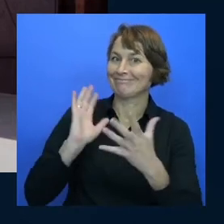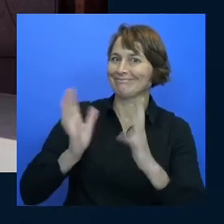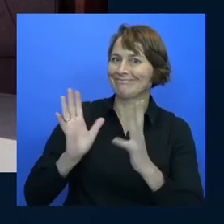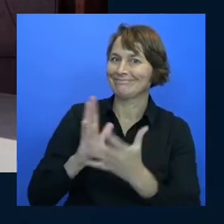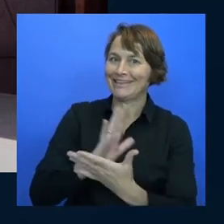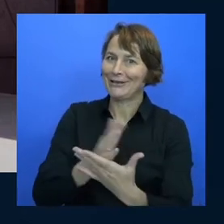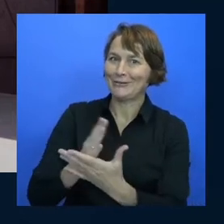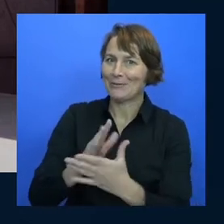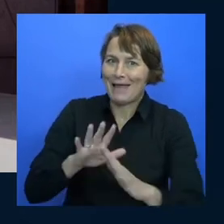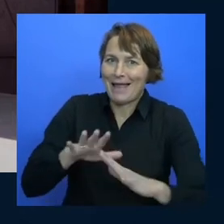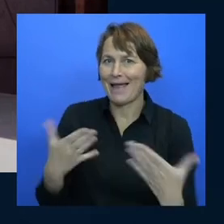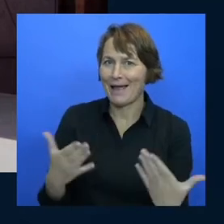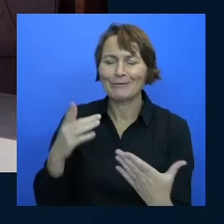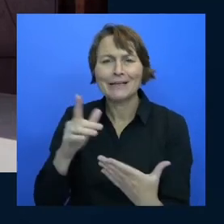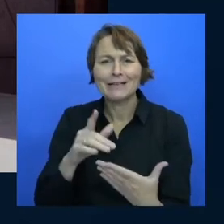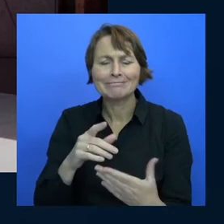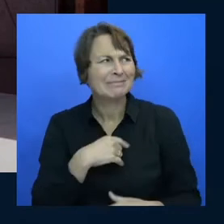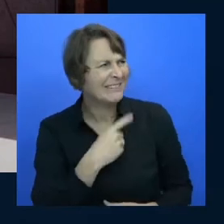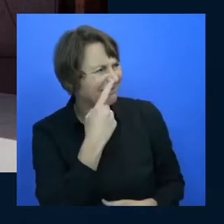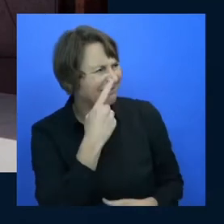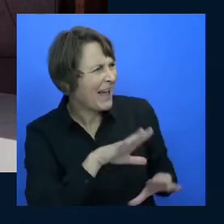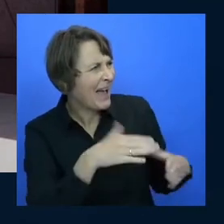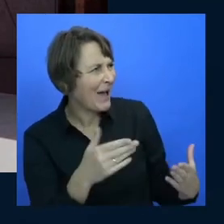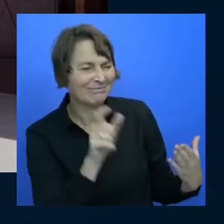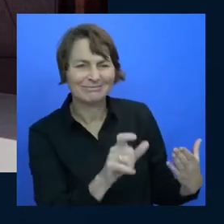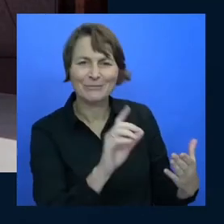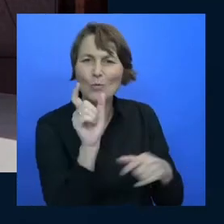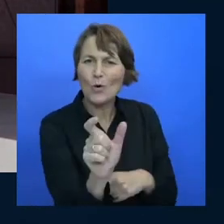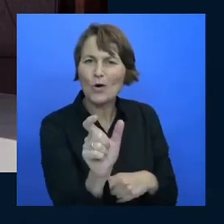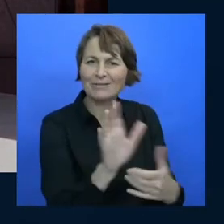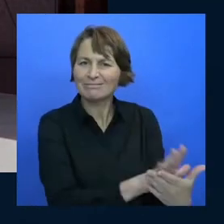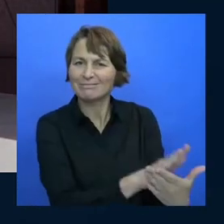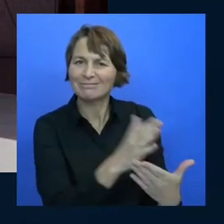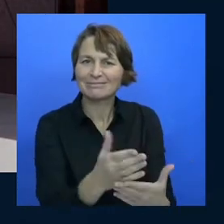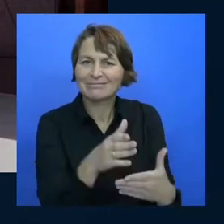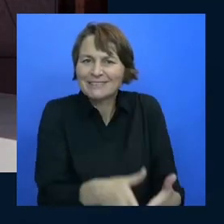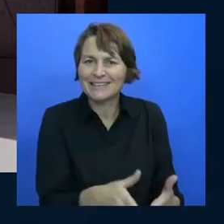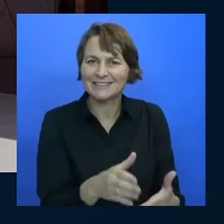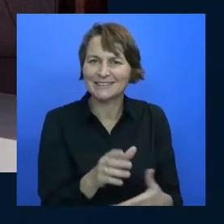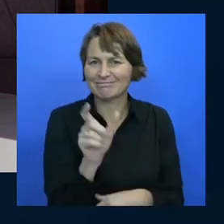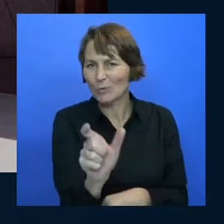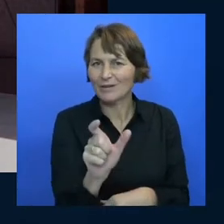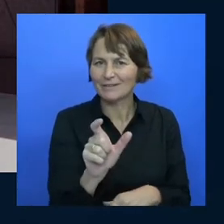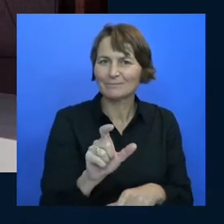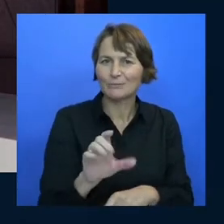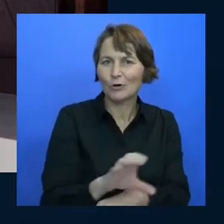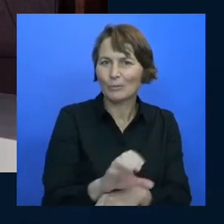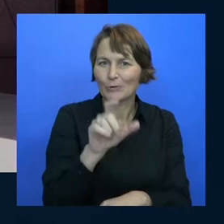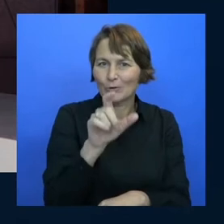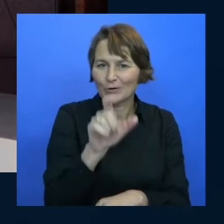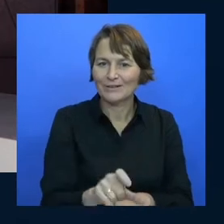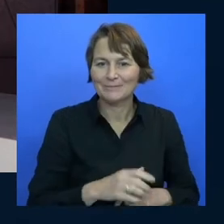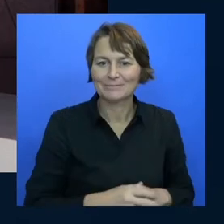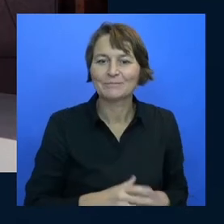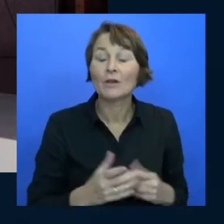curious how they how to interpret that yeah I wonder how they interpret pauses